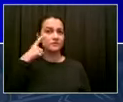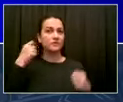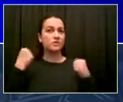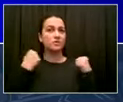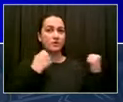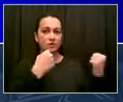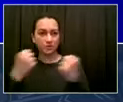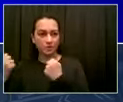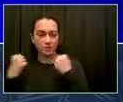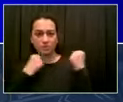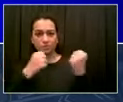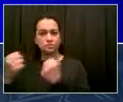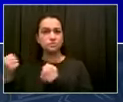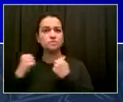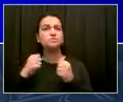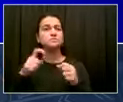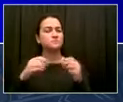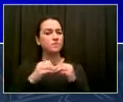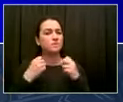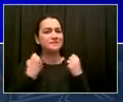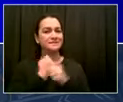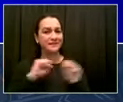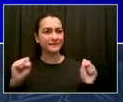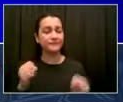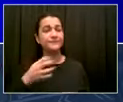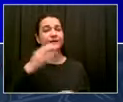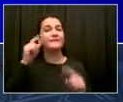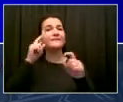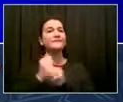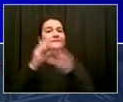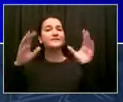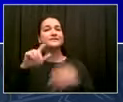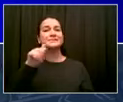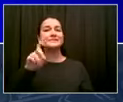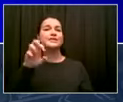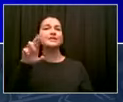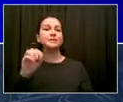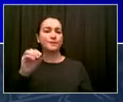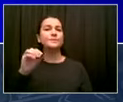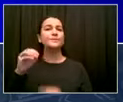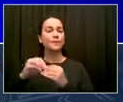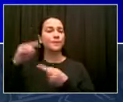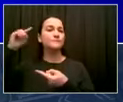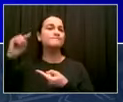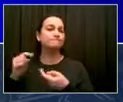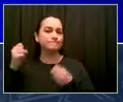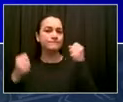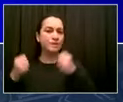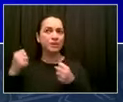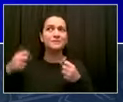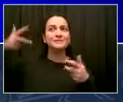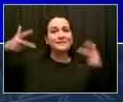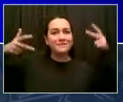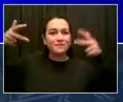we're working on right now. This is work that never ends, and we'll have a lot more to say on this in the next few weeks.